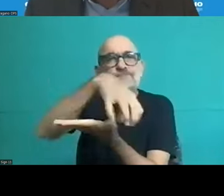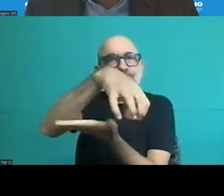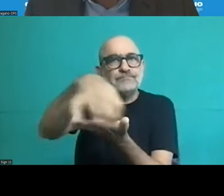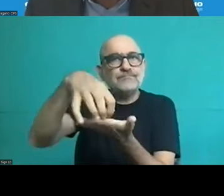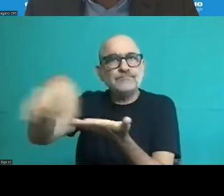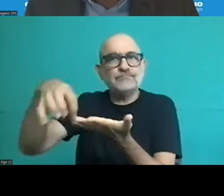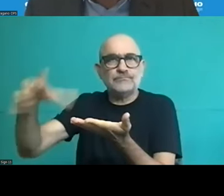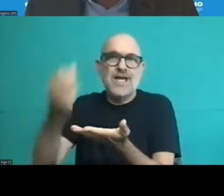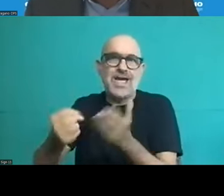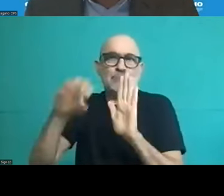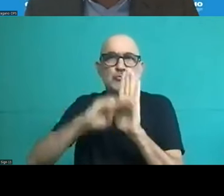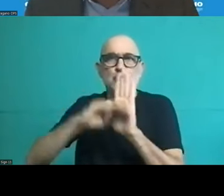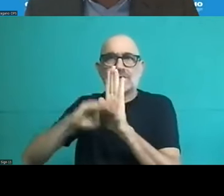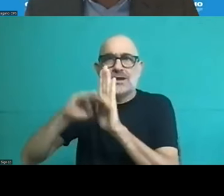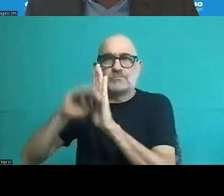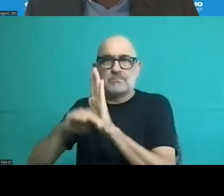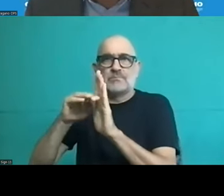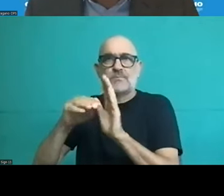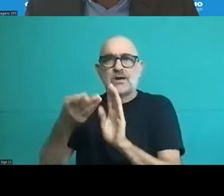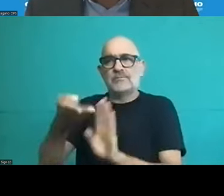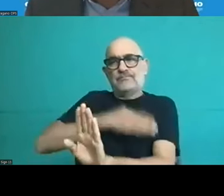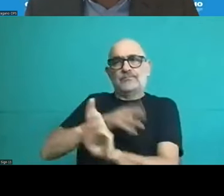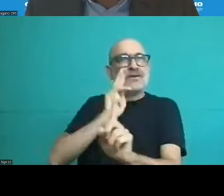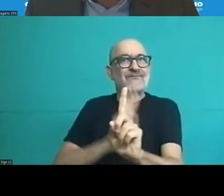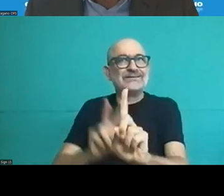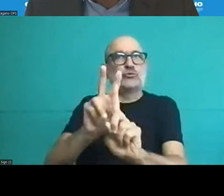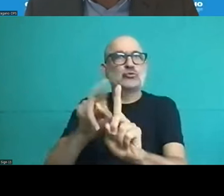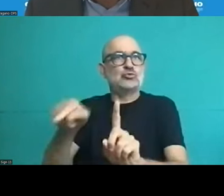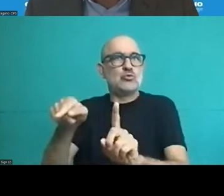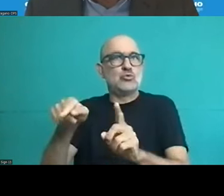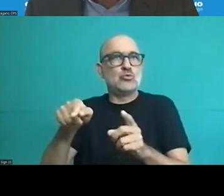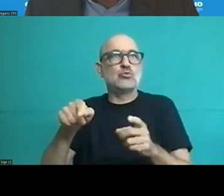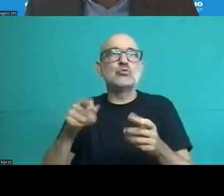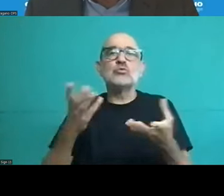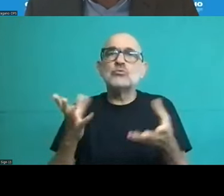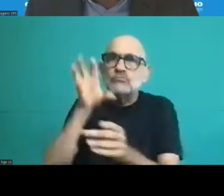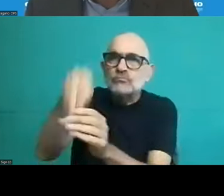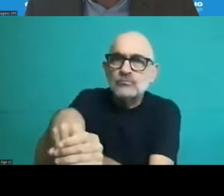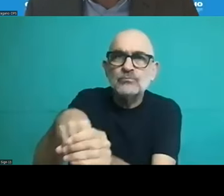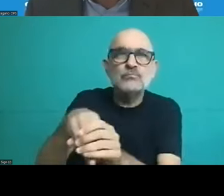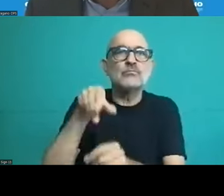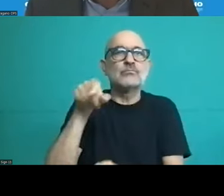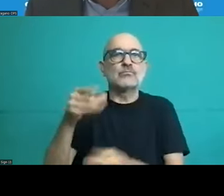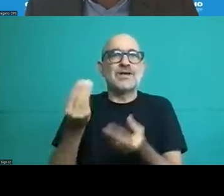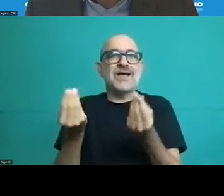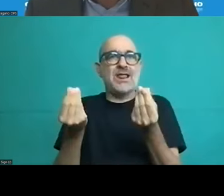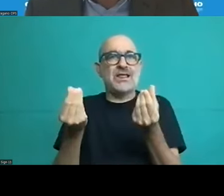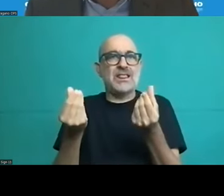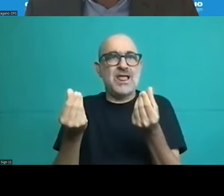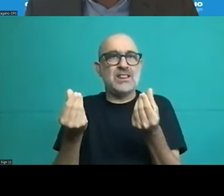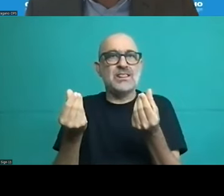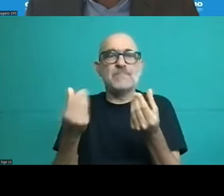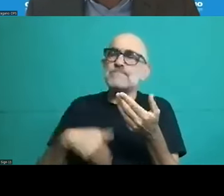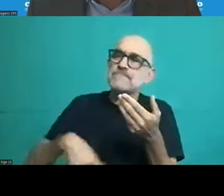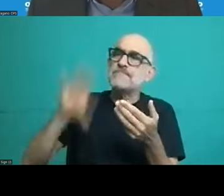foster quality to create indicators and to improve the sector as a role there is a